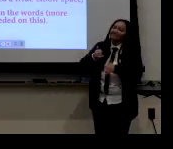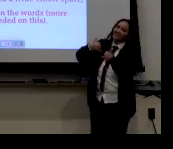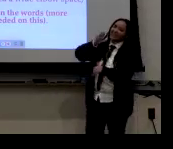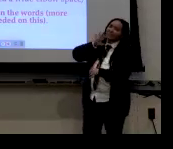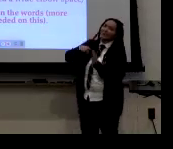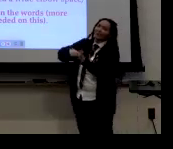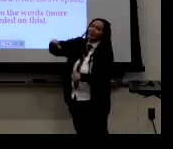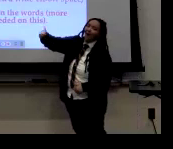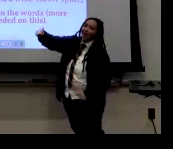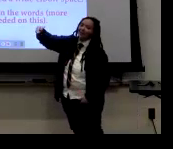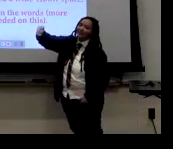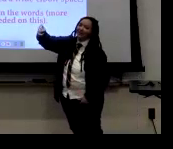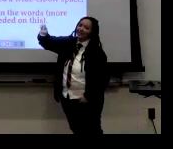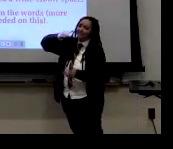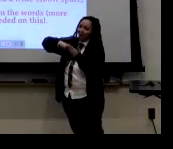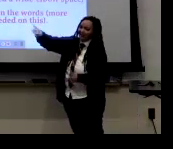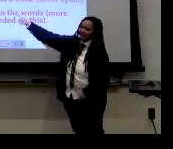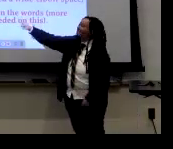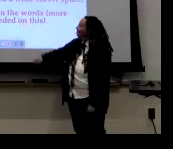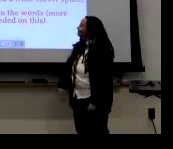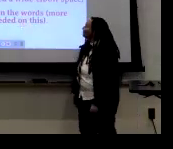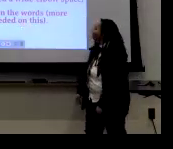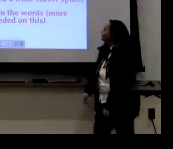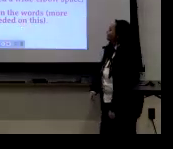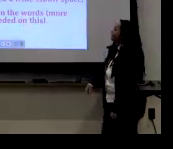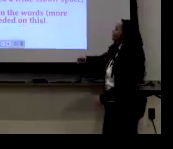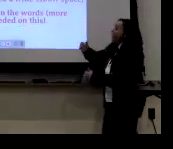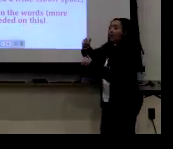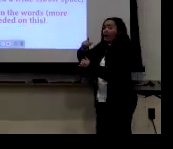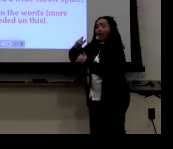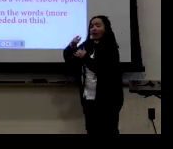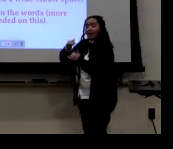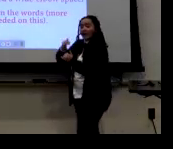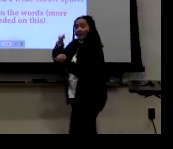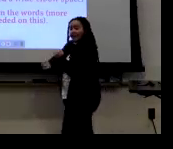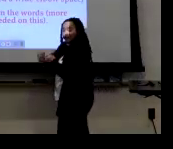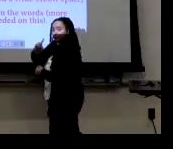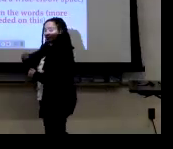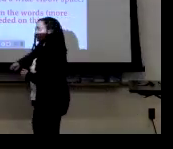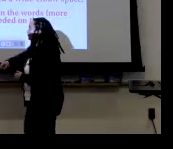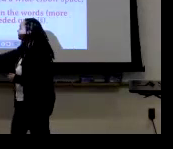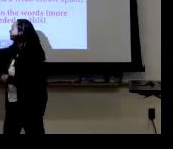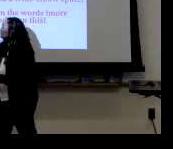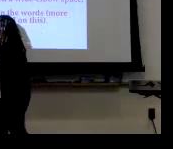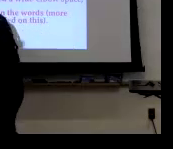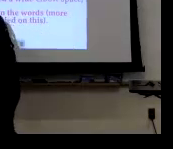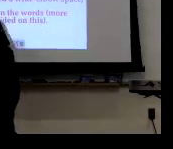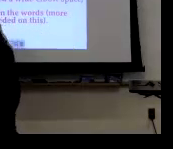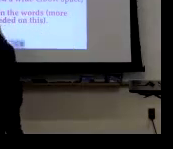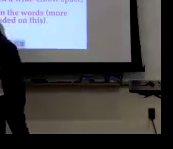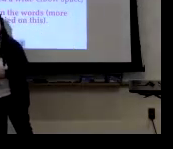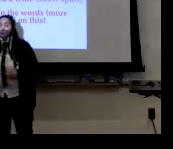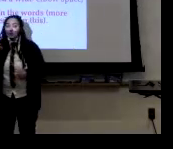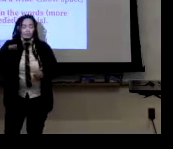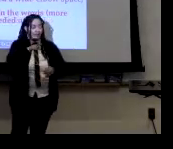And so again, if not, they showed other gender markings, if their elbow was not raised. This last question